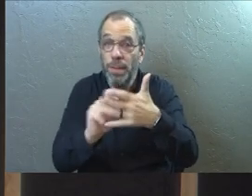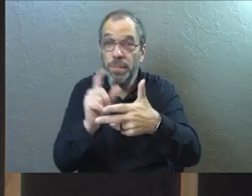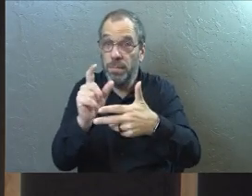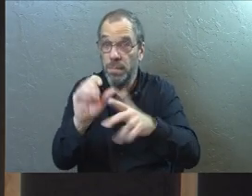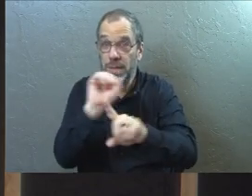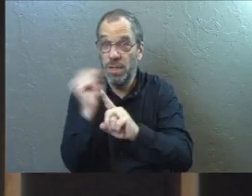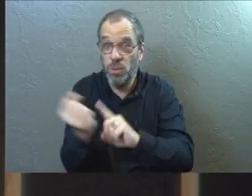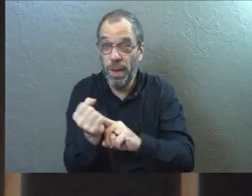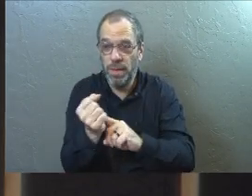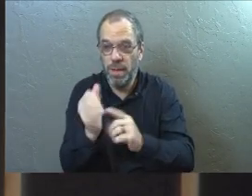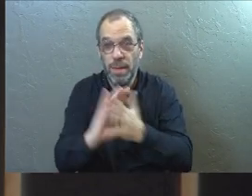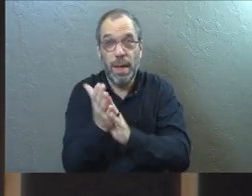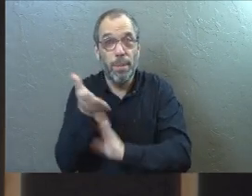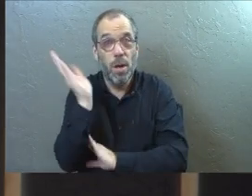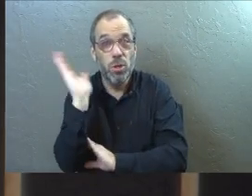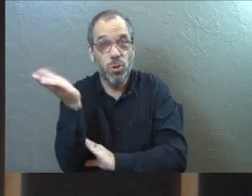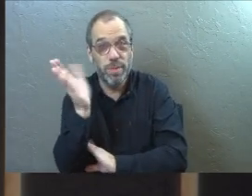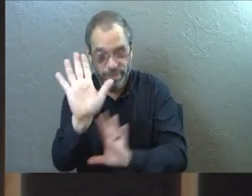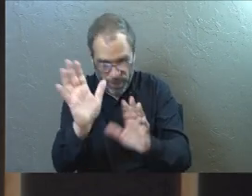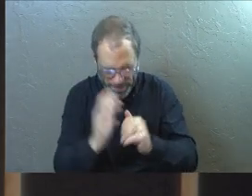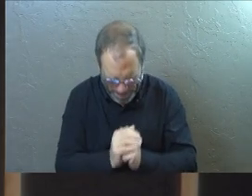situation, you need to turn this into a sermon.